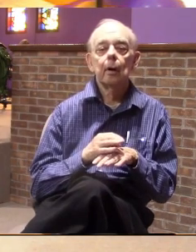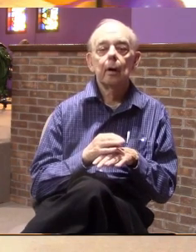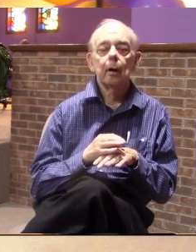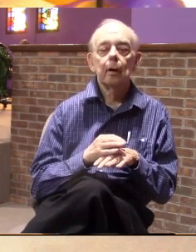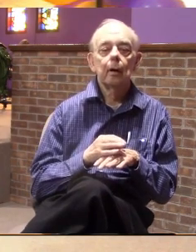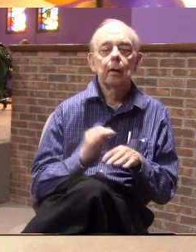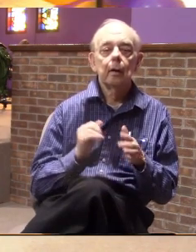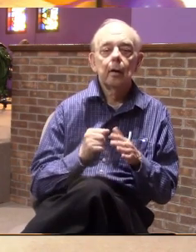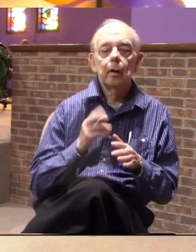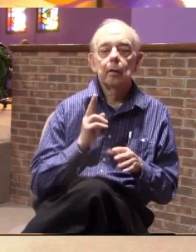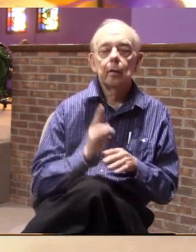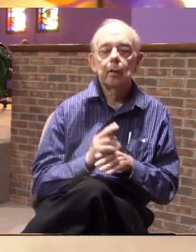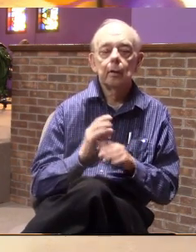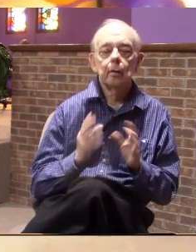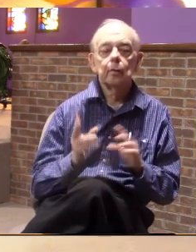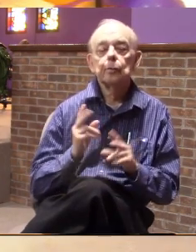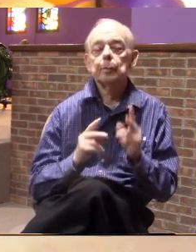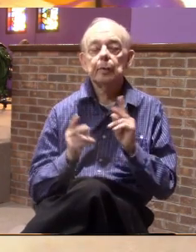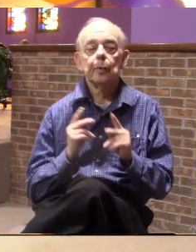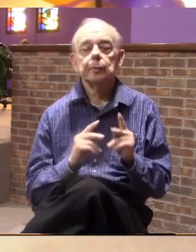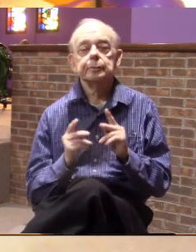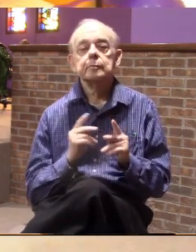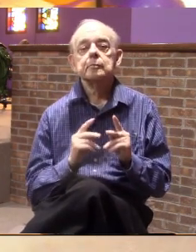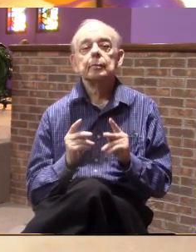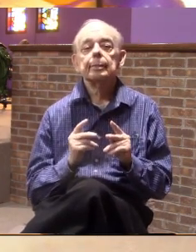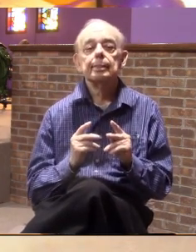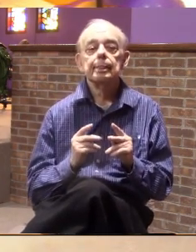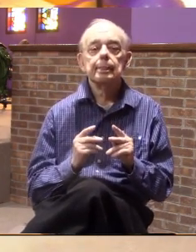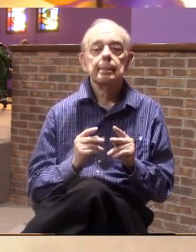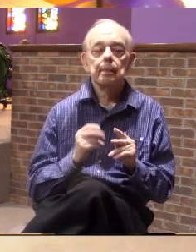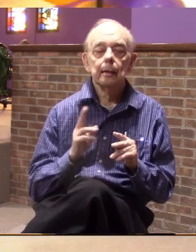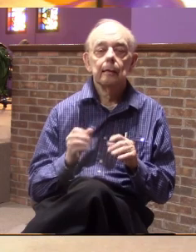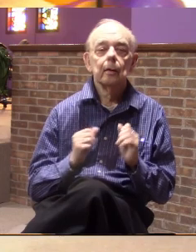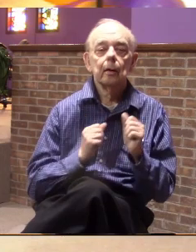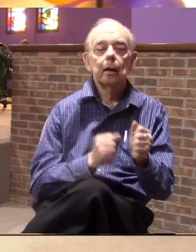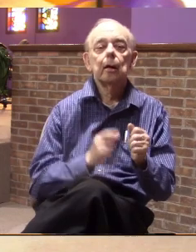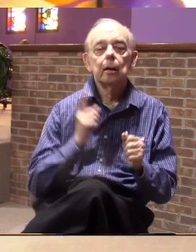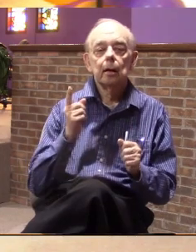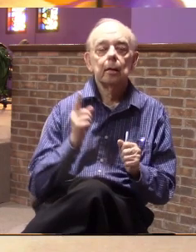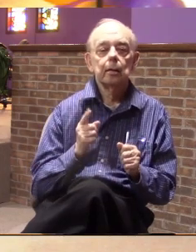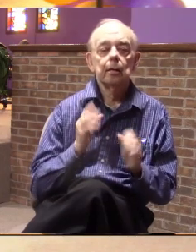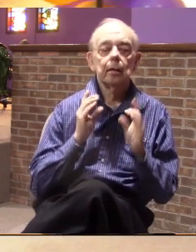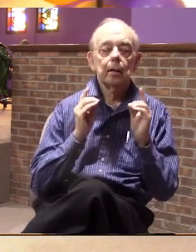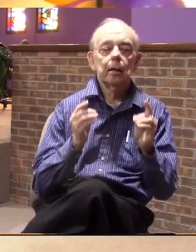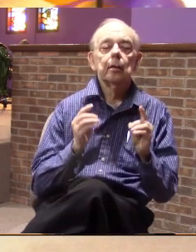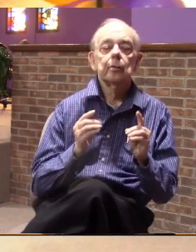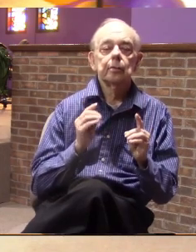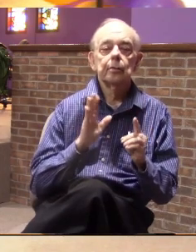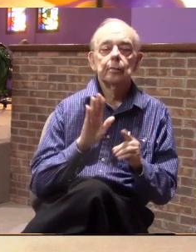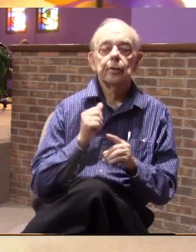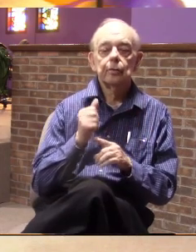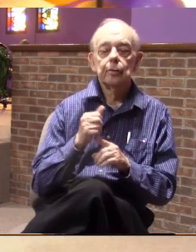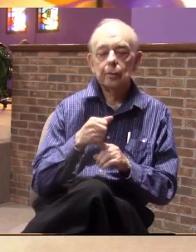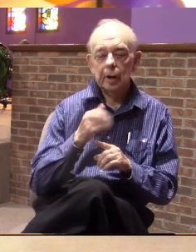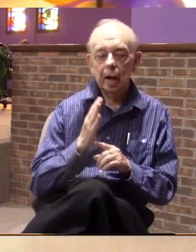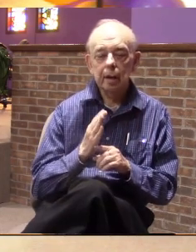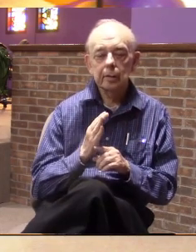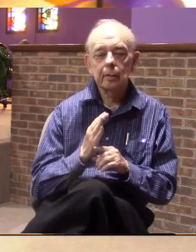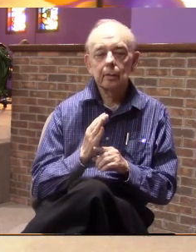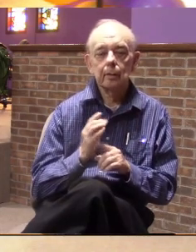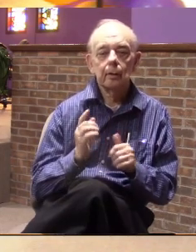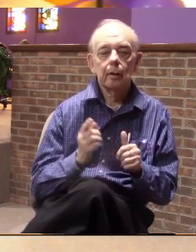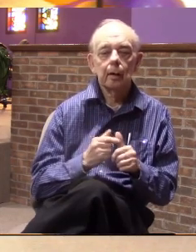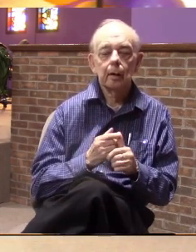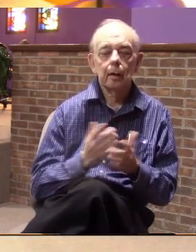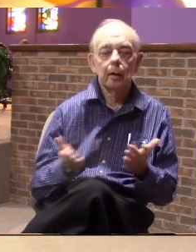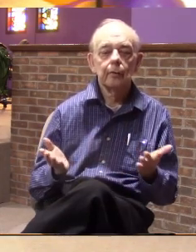that God has used groups of people who have followed him and dedicated themselves to him. The